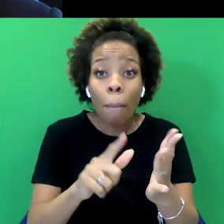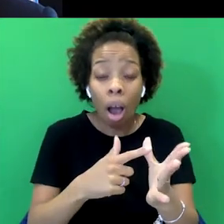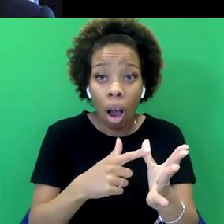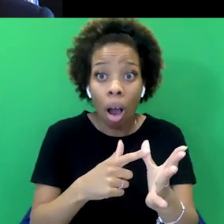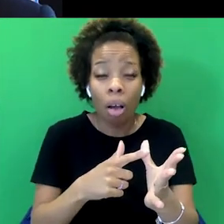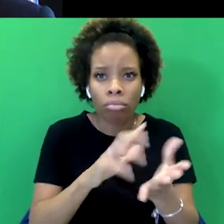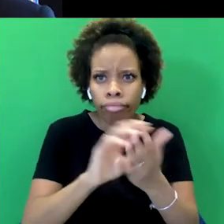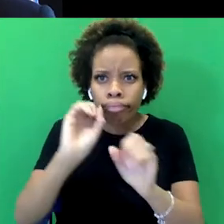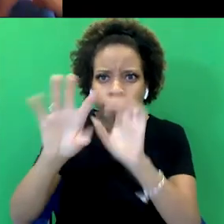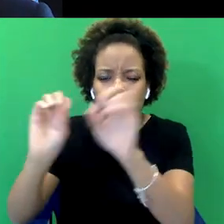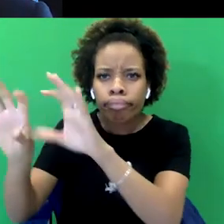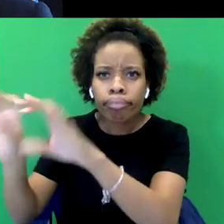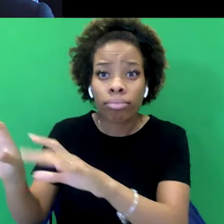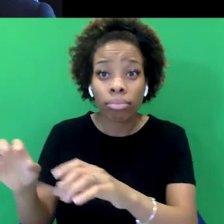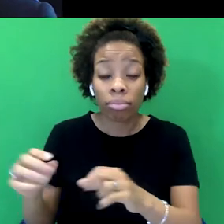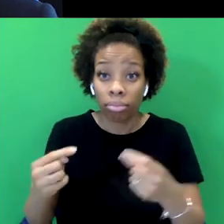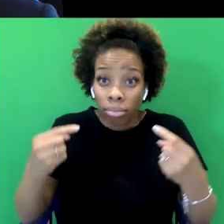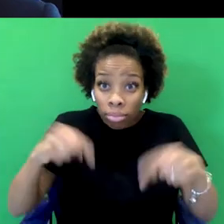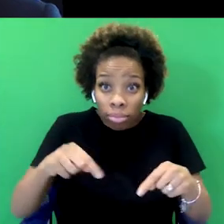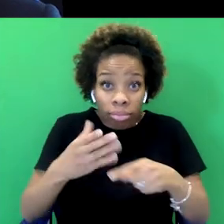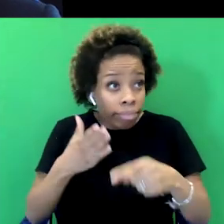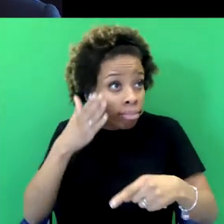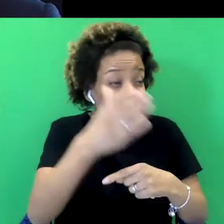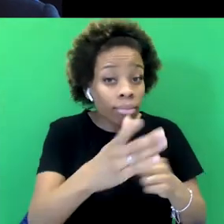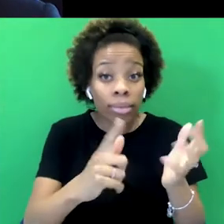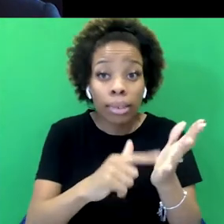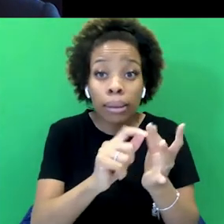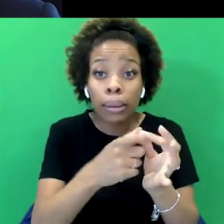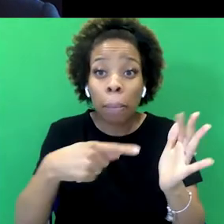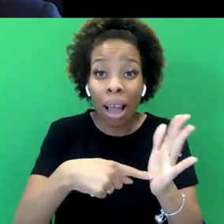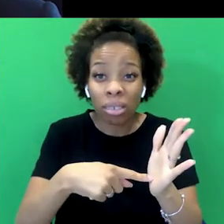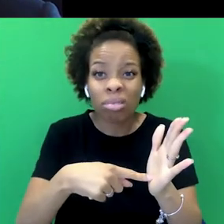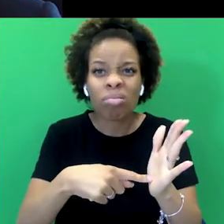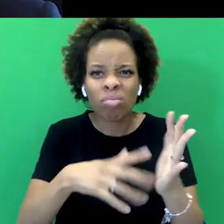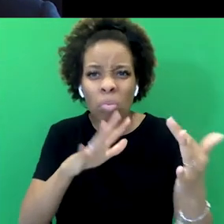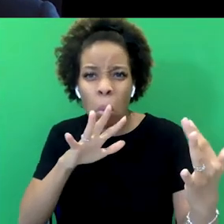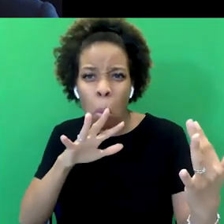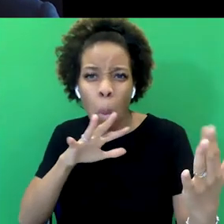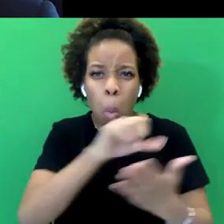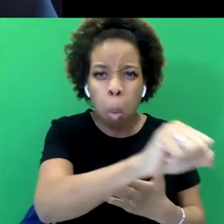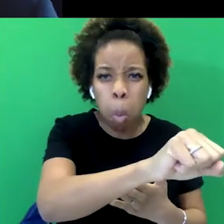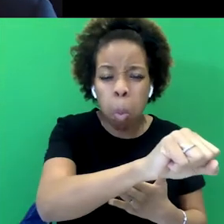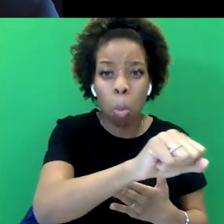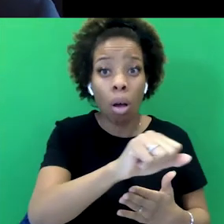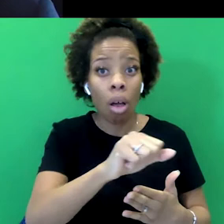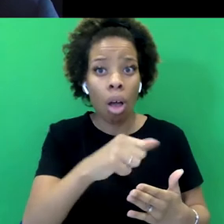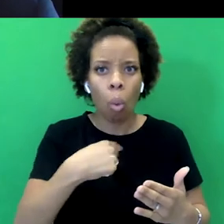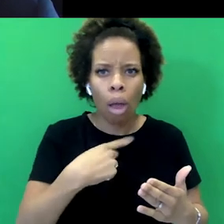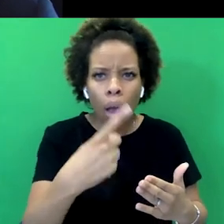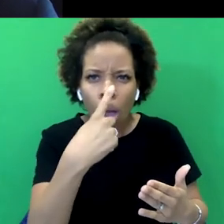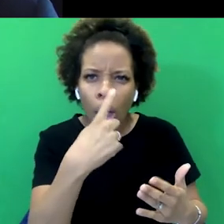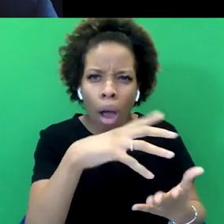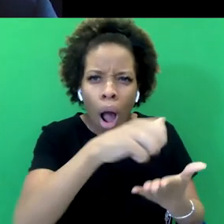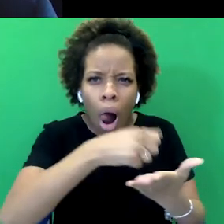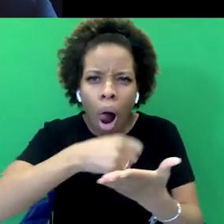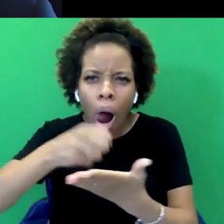we stole some, we basically launched a war on Tibet because we were interested in it. We wanted to gather loads of material.